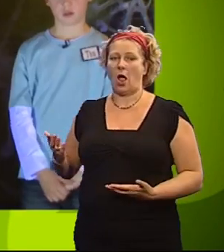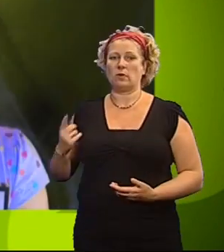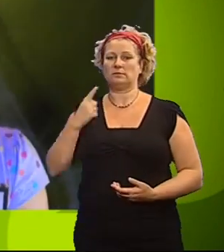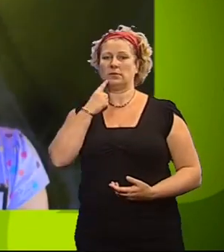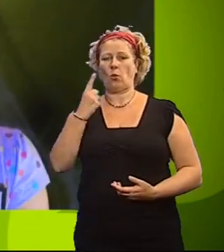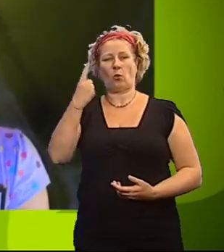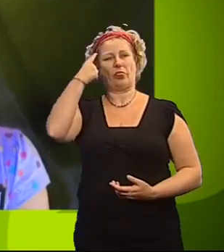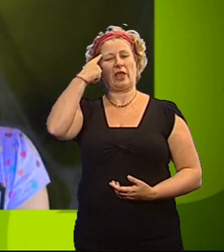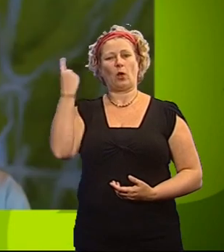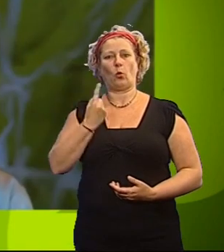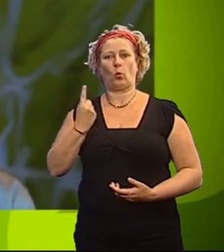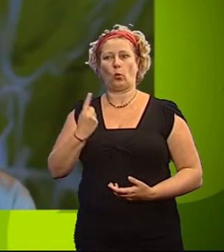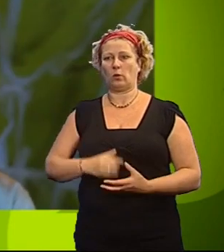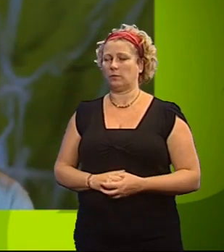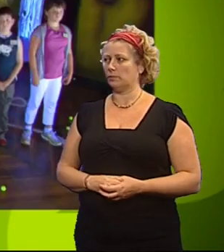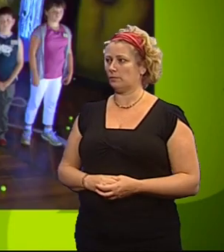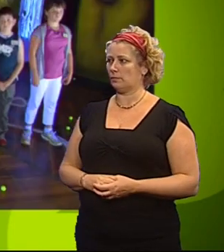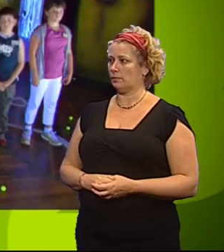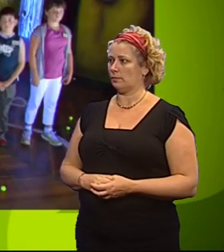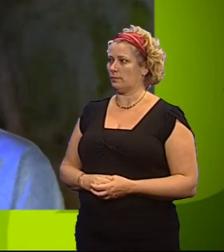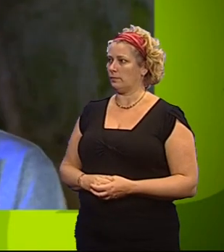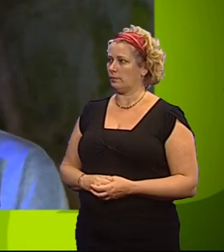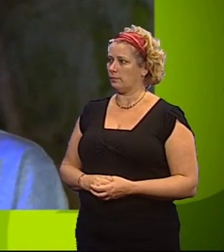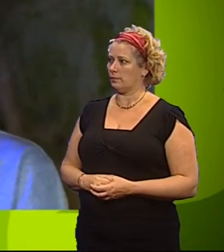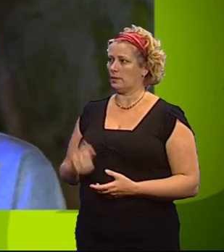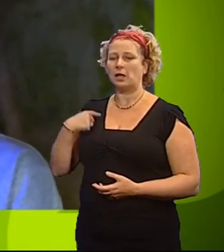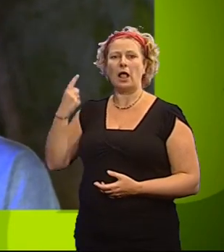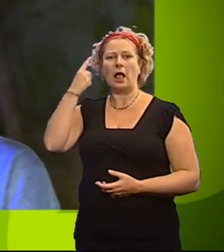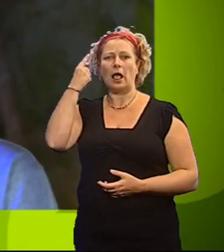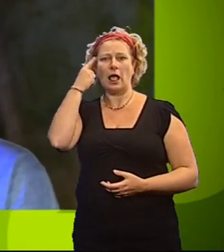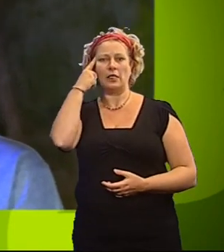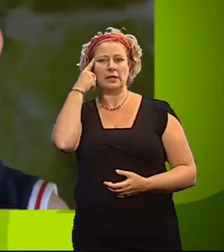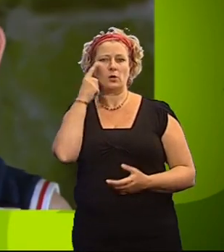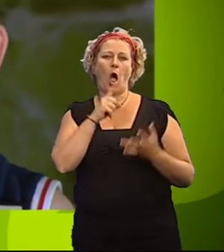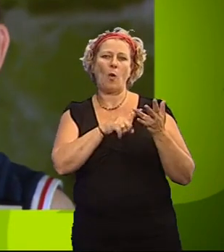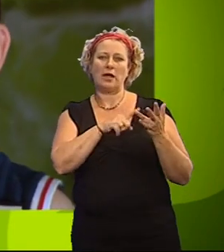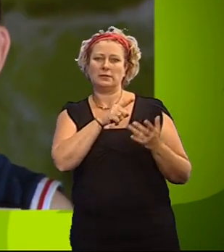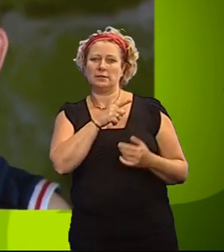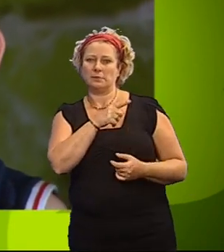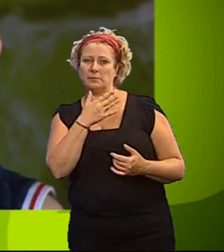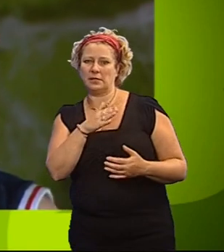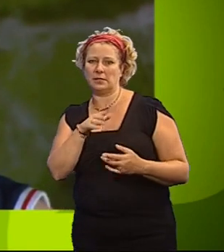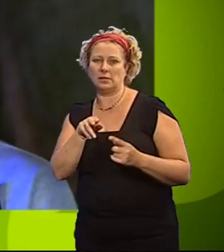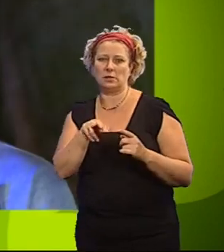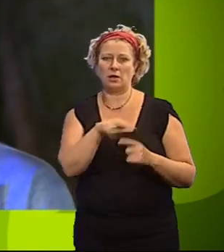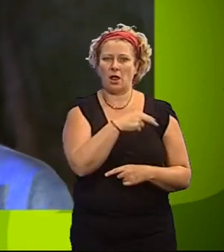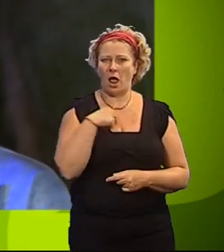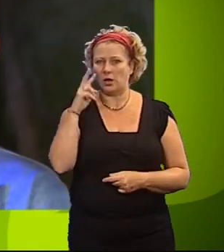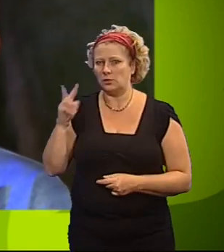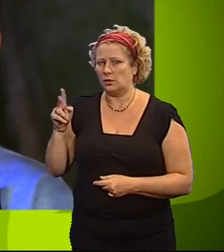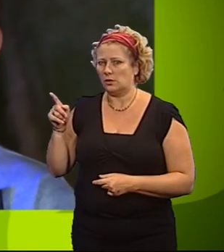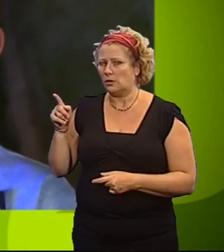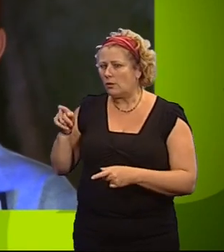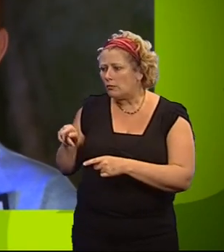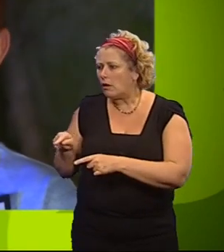who you think the saboteur is. Jack. I think the saboteur was a waste because when everyone was turned, I looked and